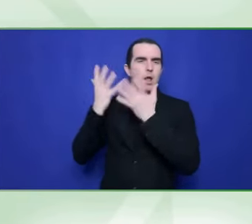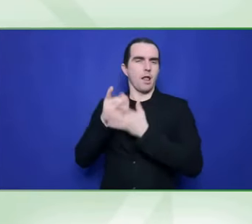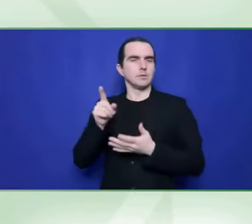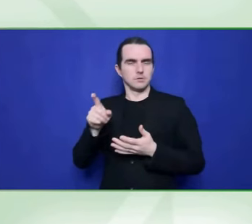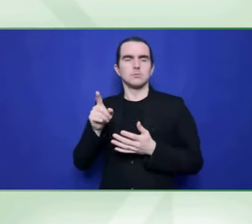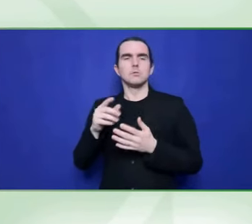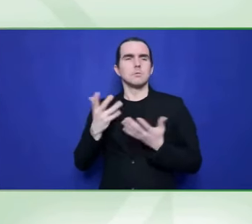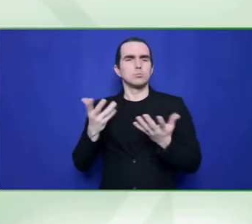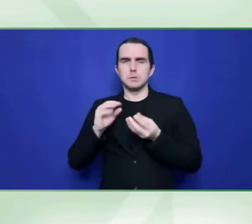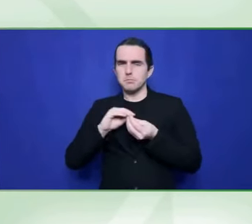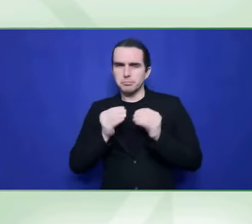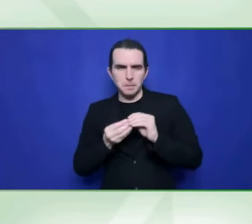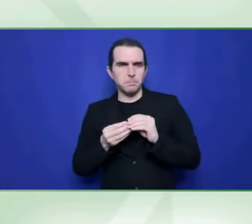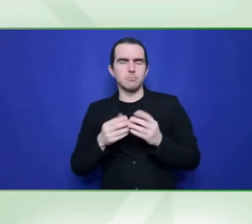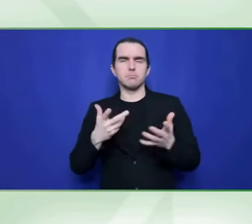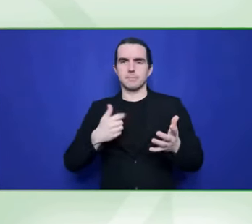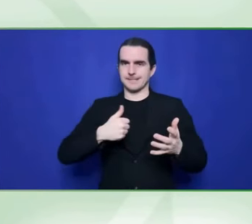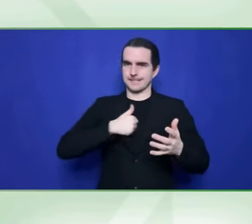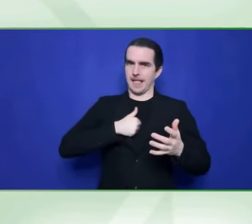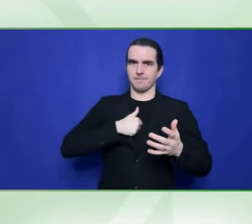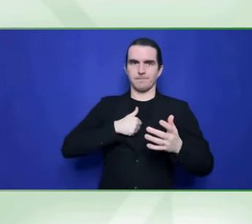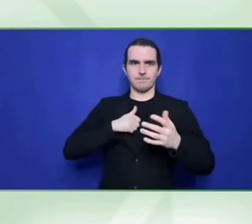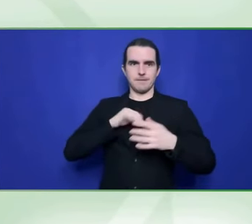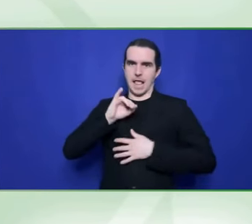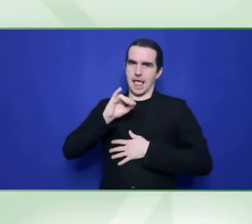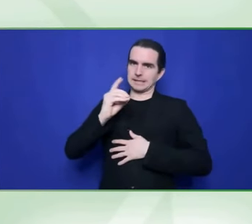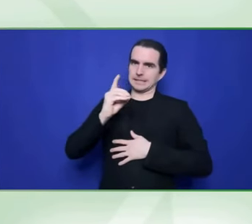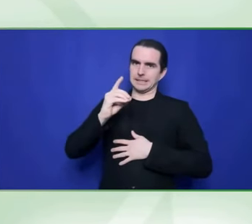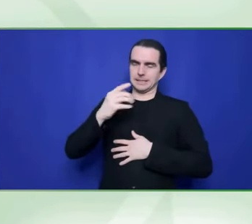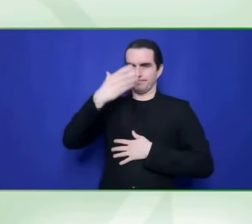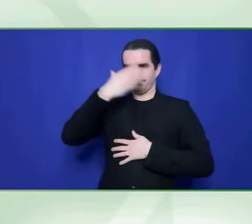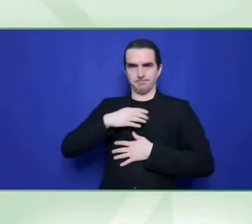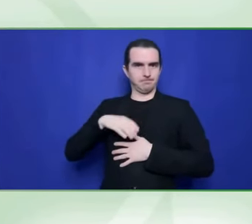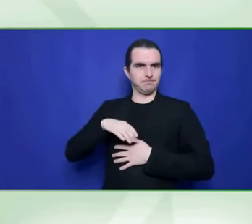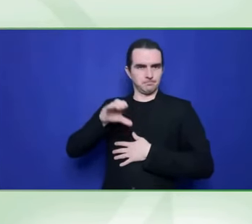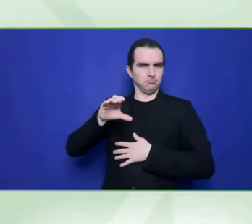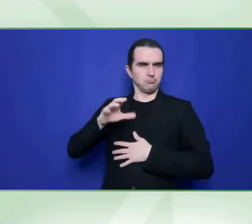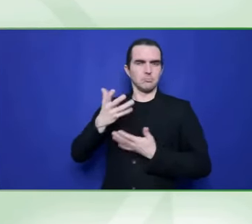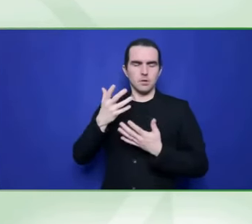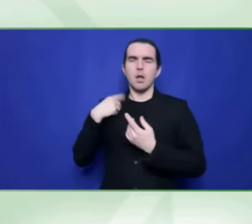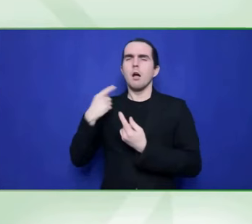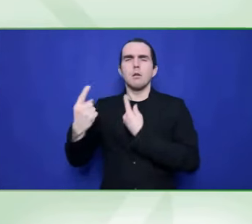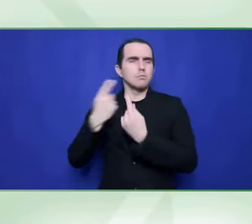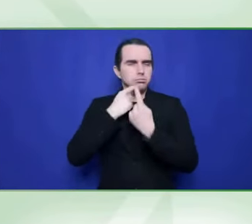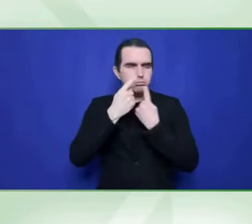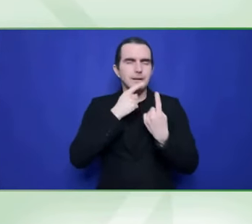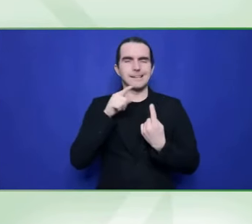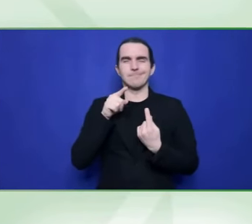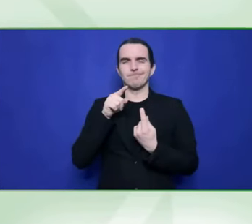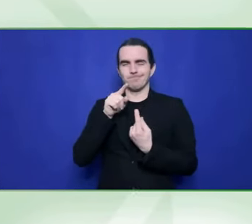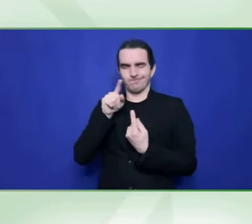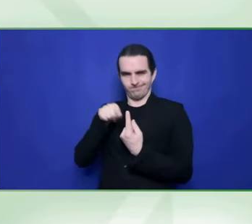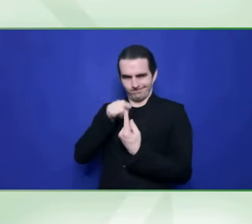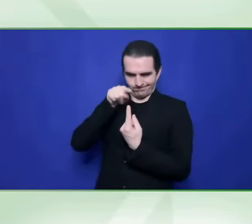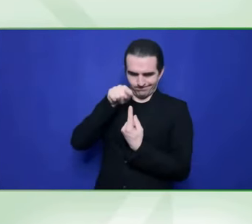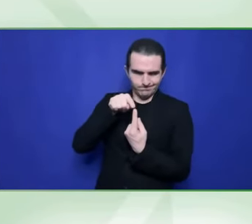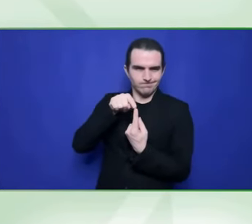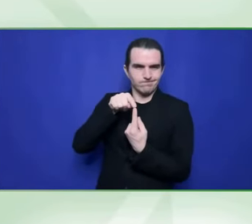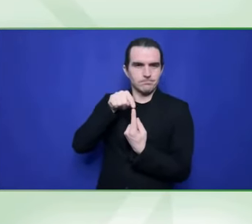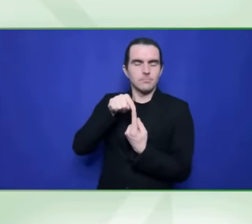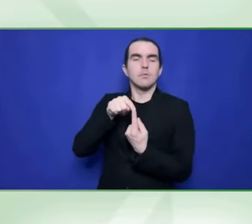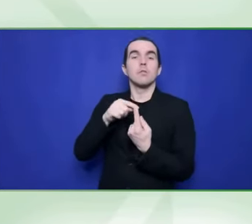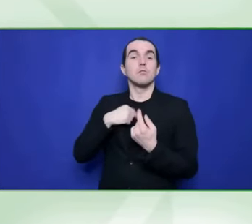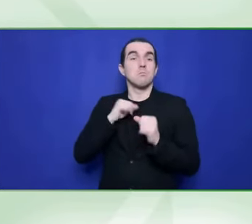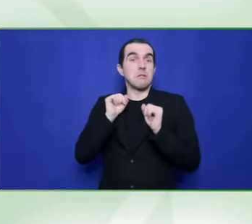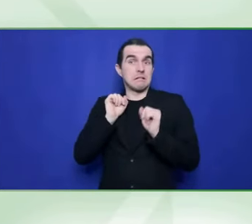% of our companies do not know the makeup of their employee base. And when we speak to actually really revolutionizing the way disability